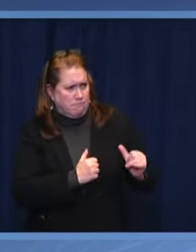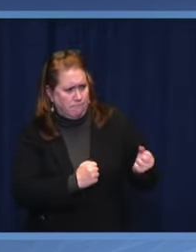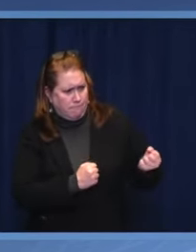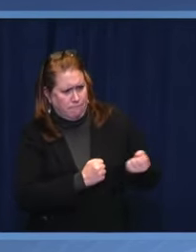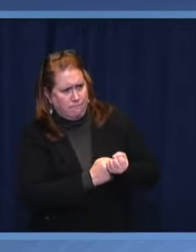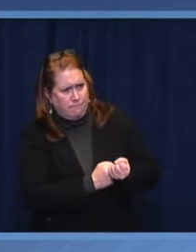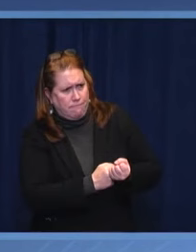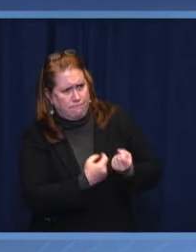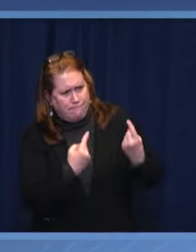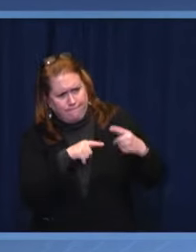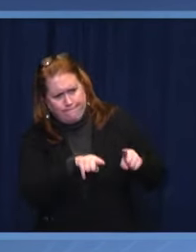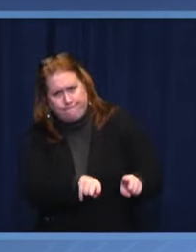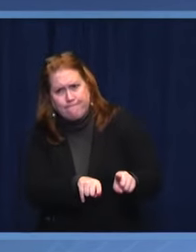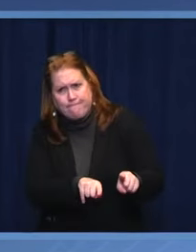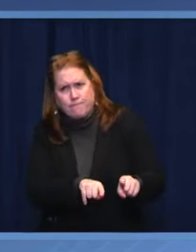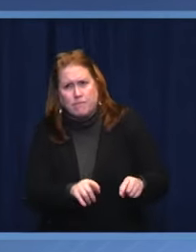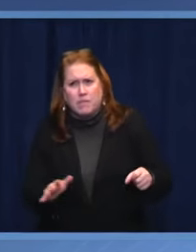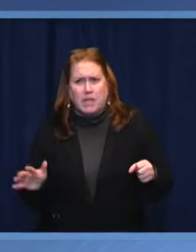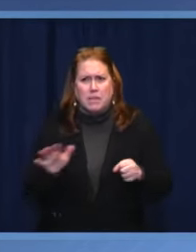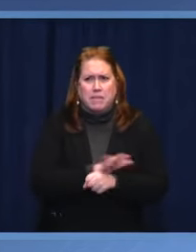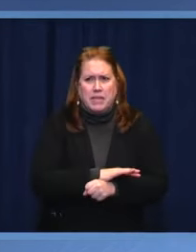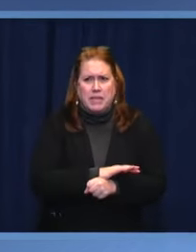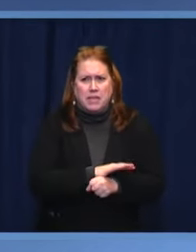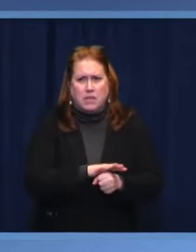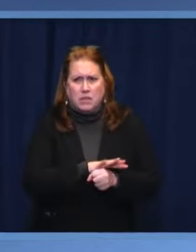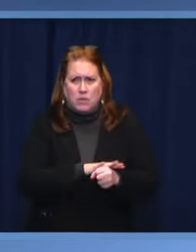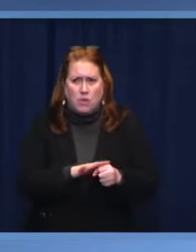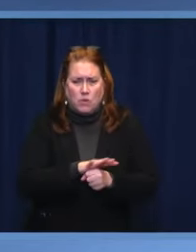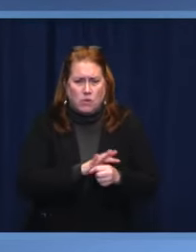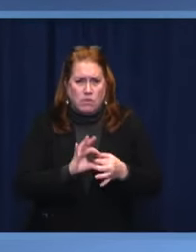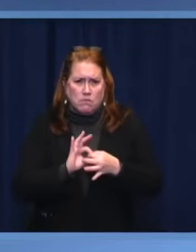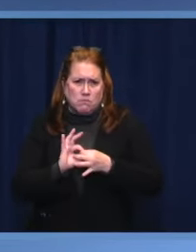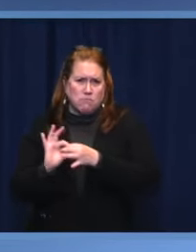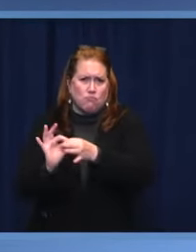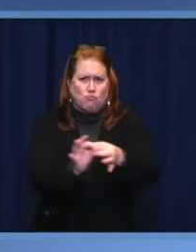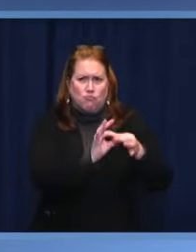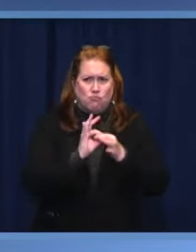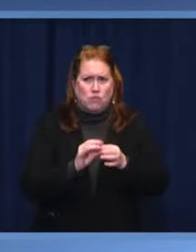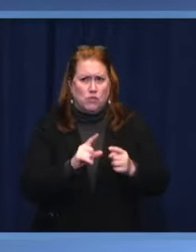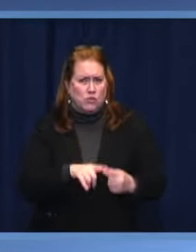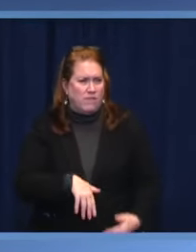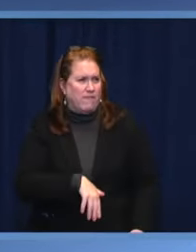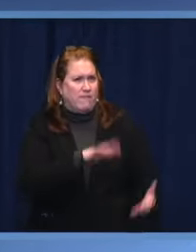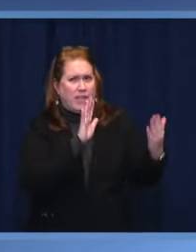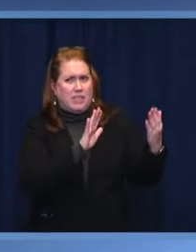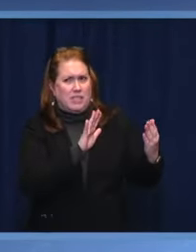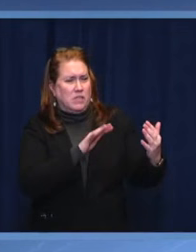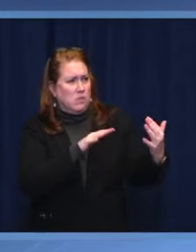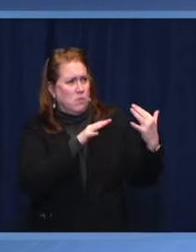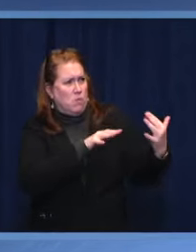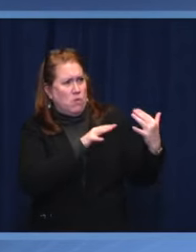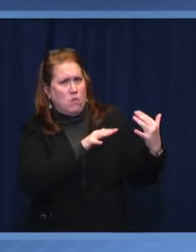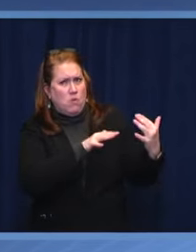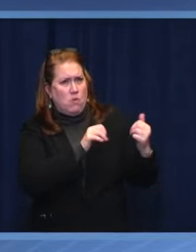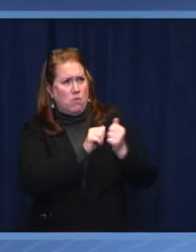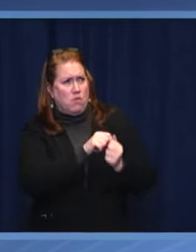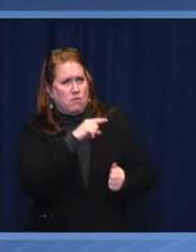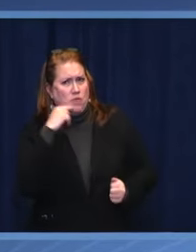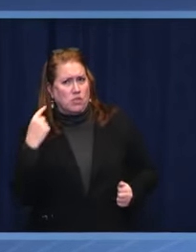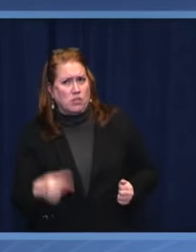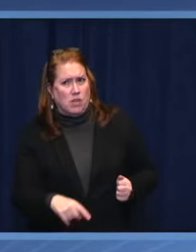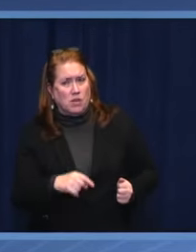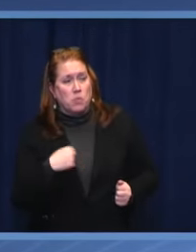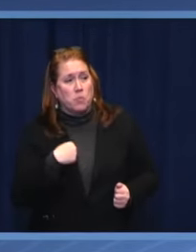absolute internal unity, even in the face of a total war against our people. To win is our